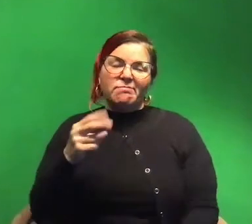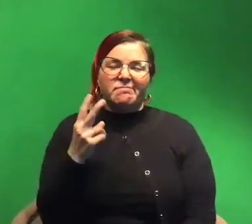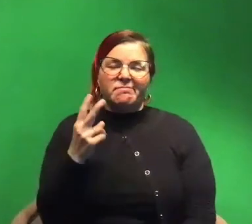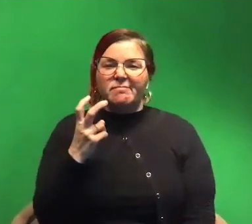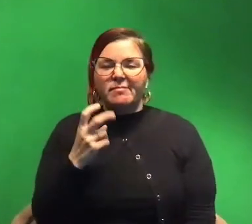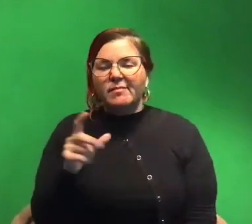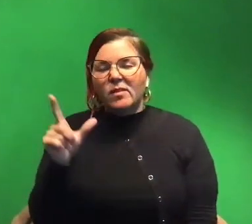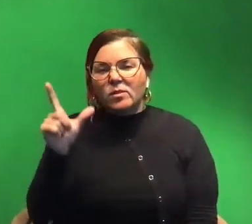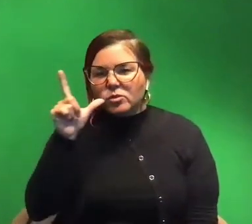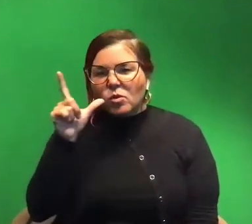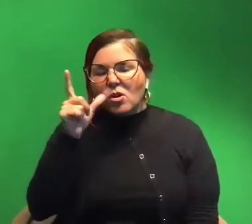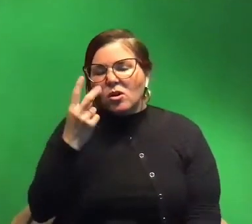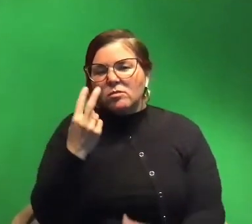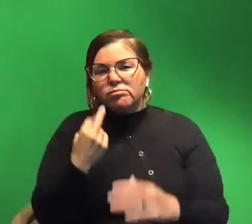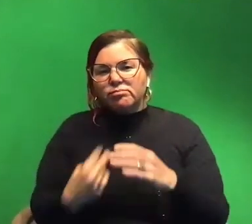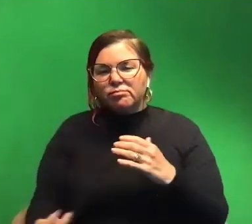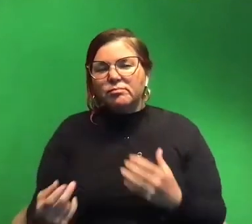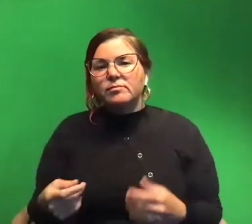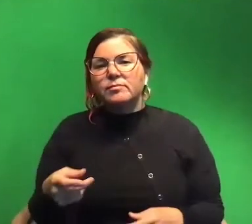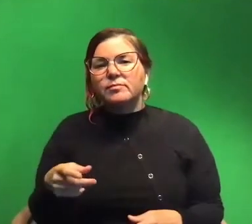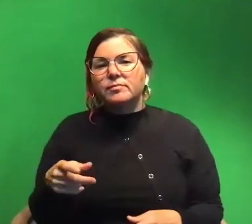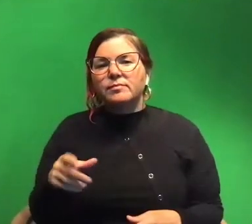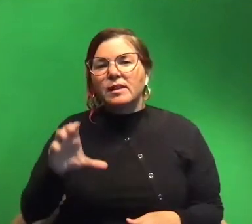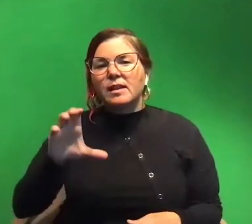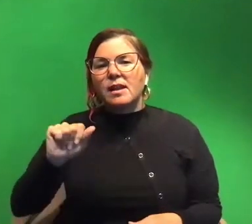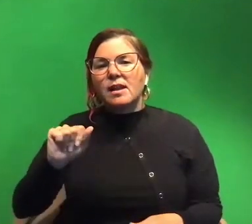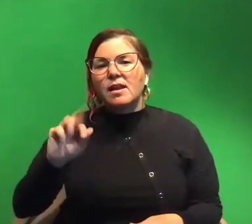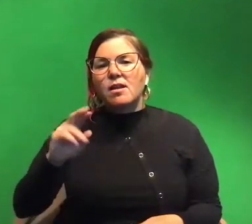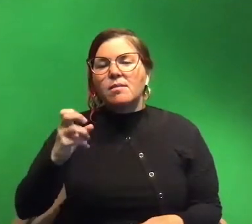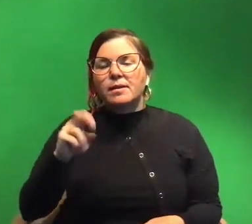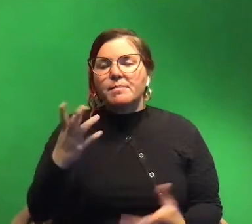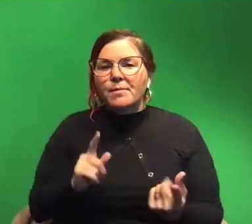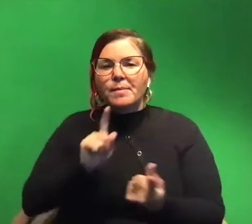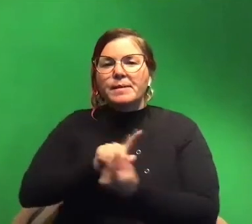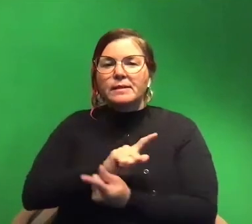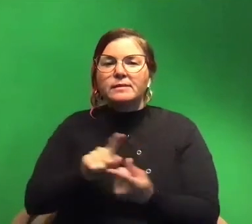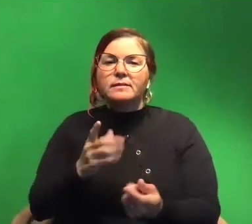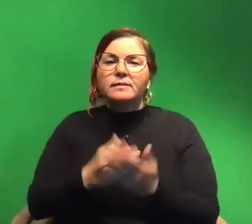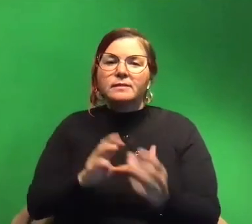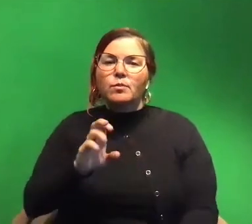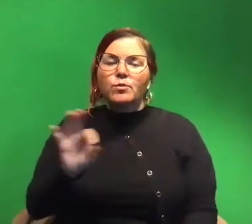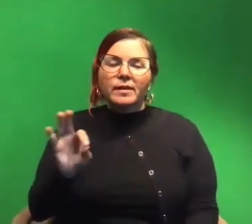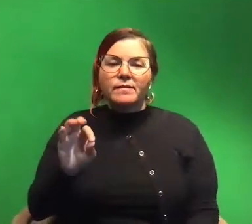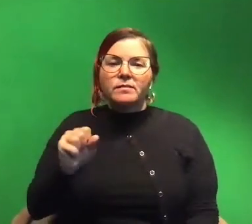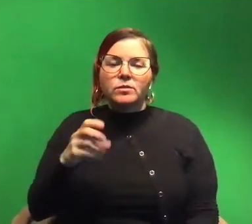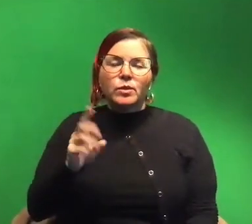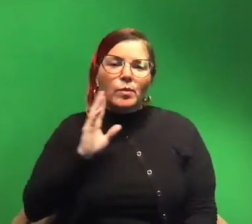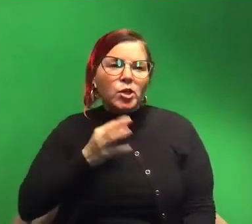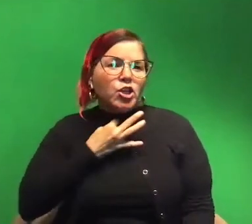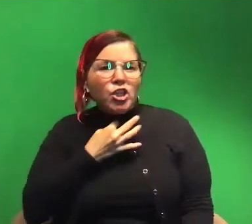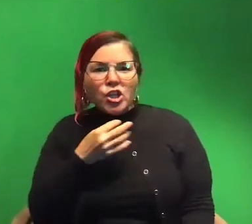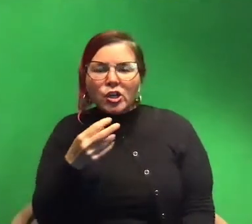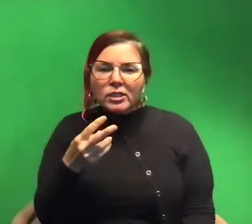down um down in the caribbean you might meet some some reef squid that'll be curious and come look at you